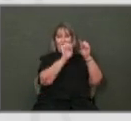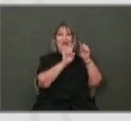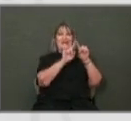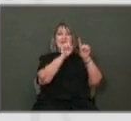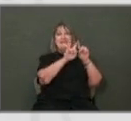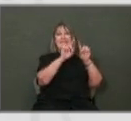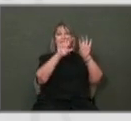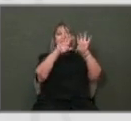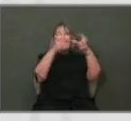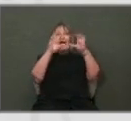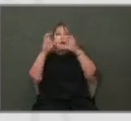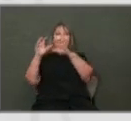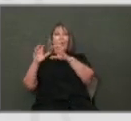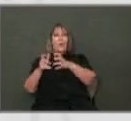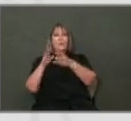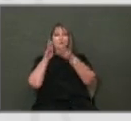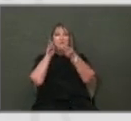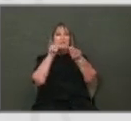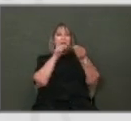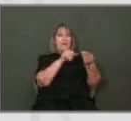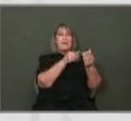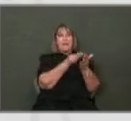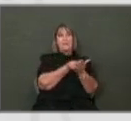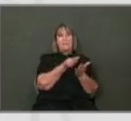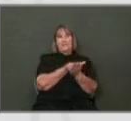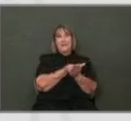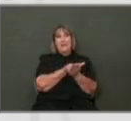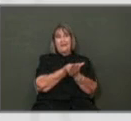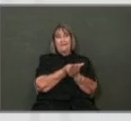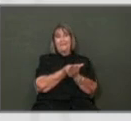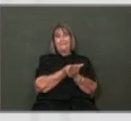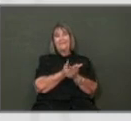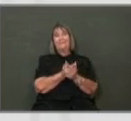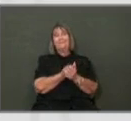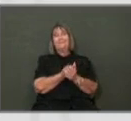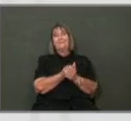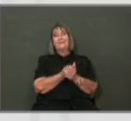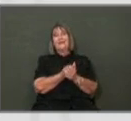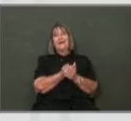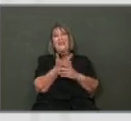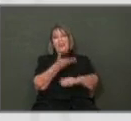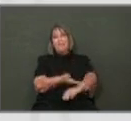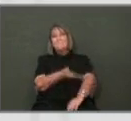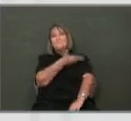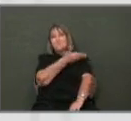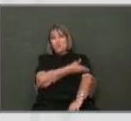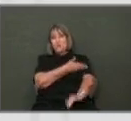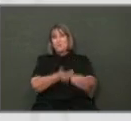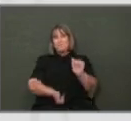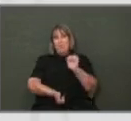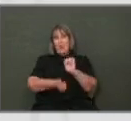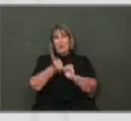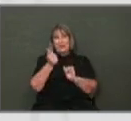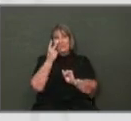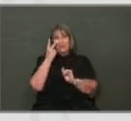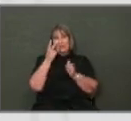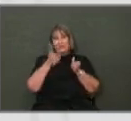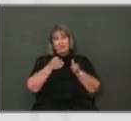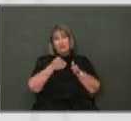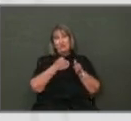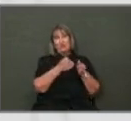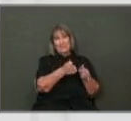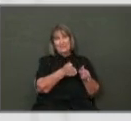where we're proposing to spend the money next year in terms of capital dollars and infrastructure improvement. The majority of that is in streets